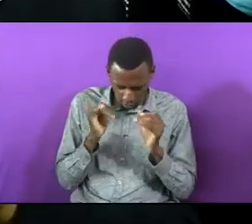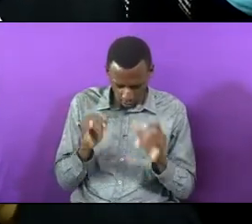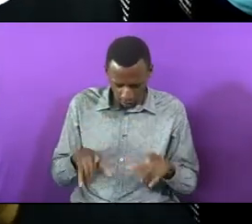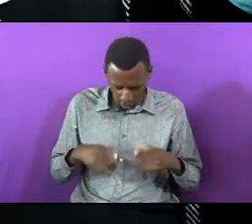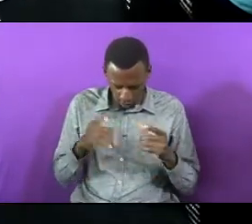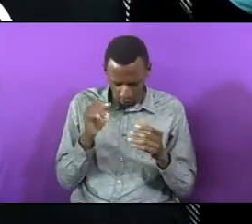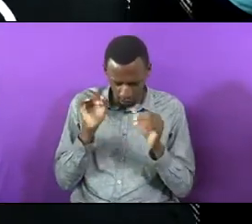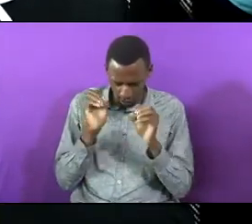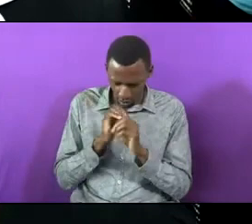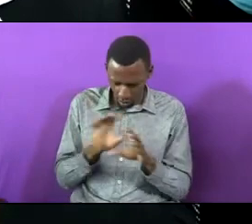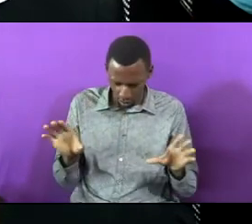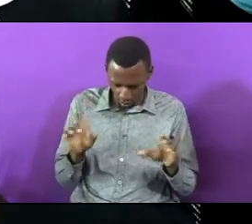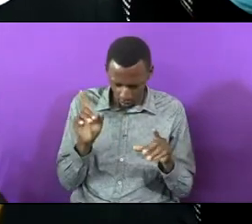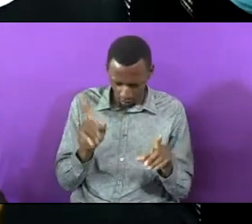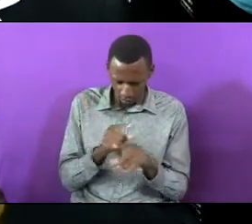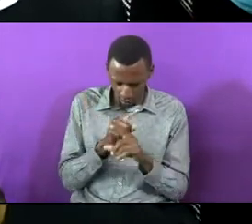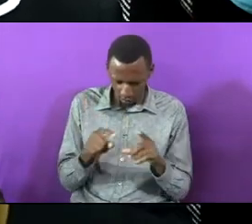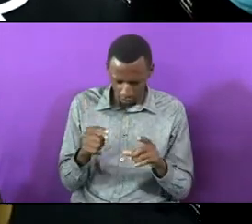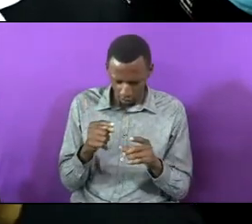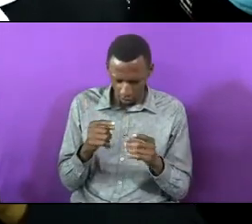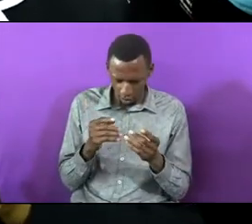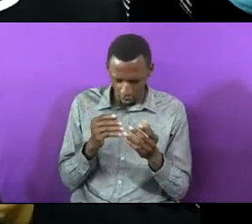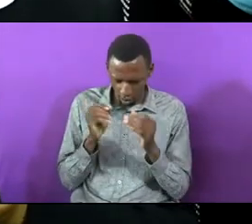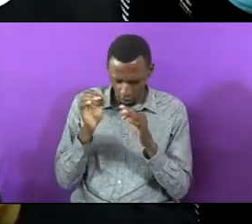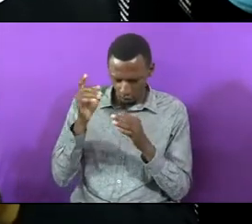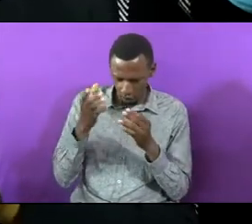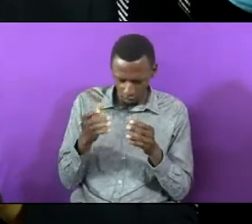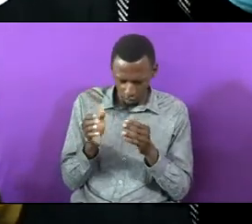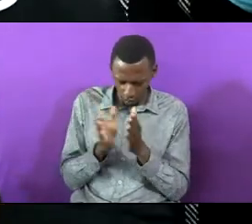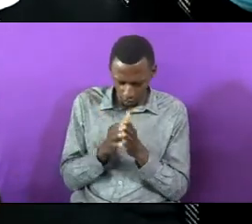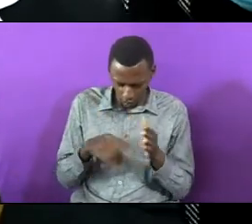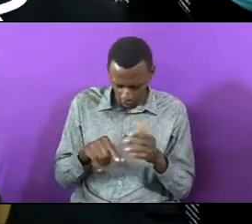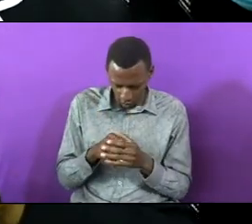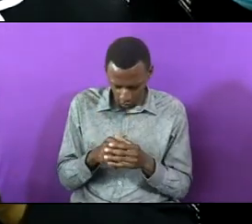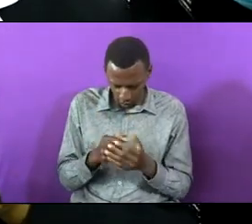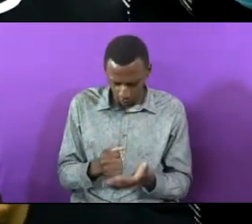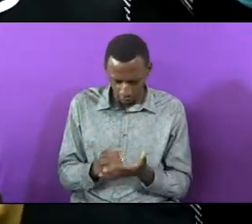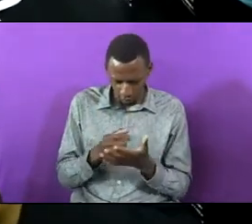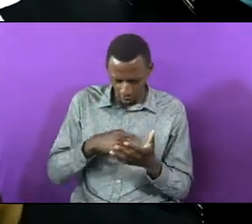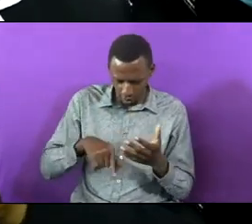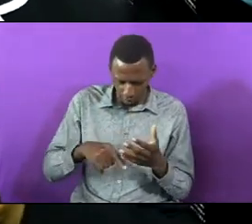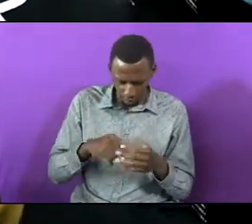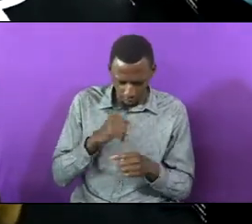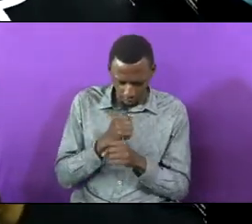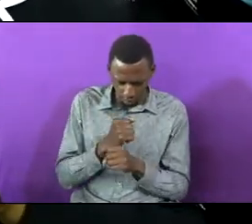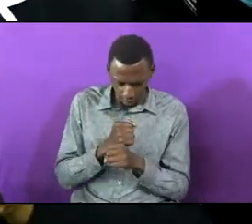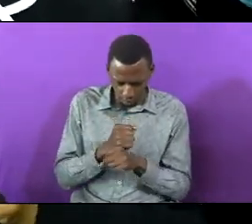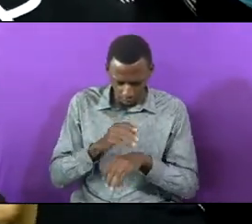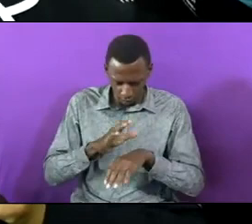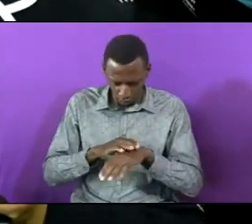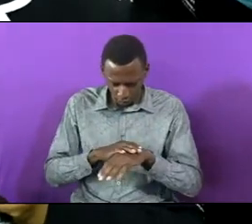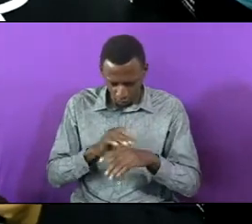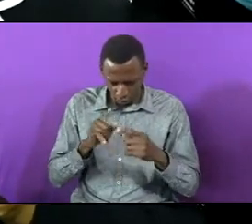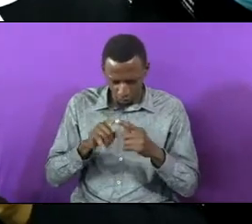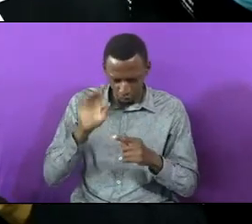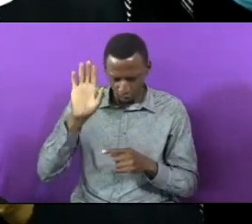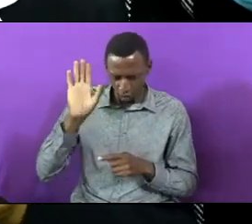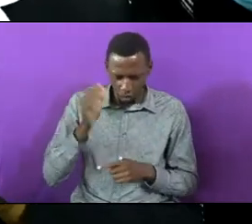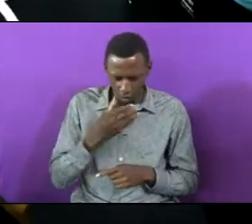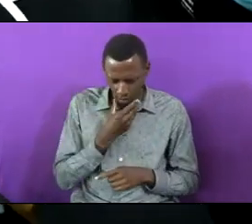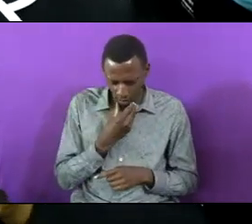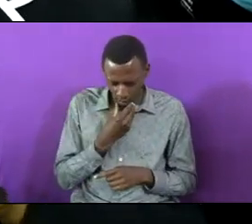presence encourage encourage encourage for us in Jesus name help us to do good to your men